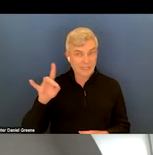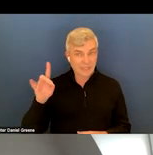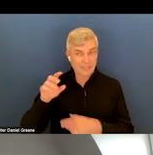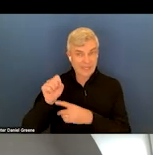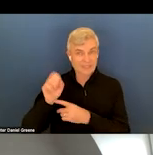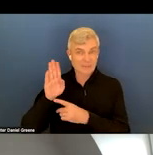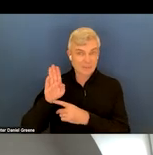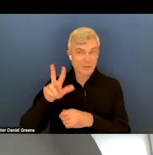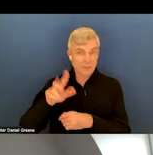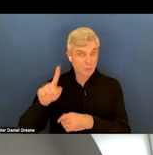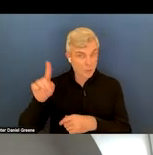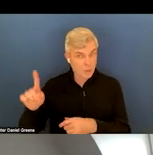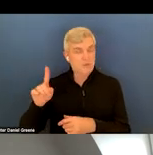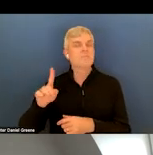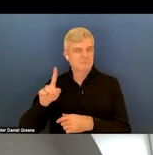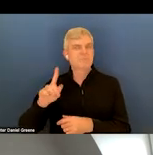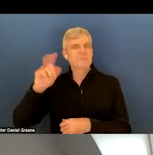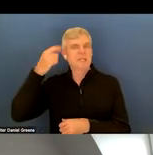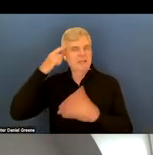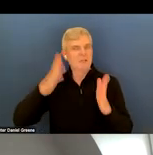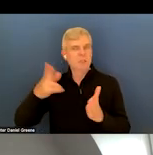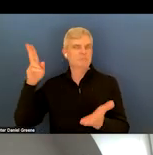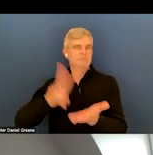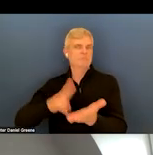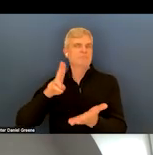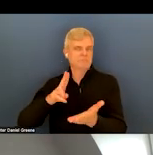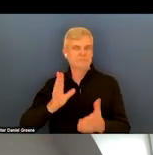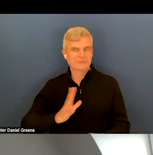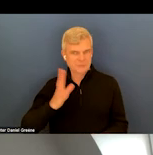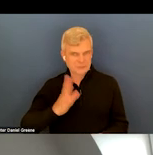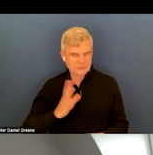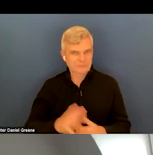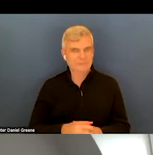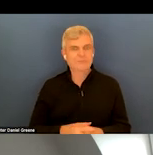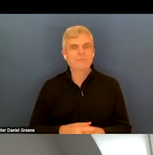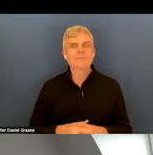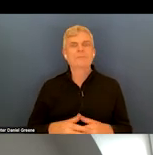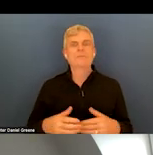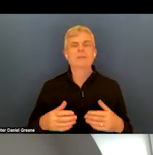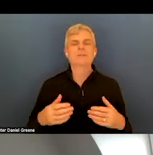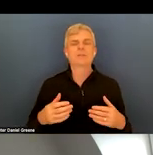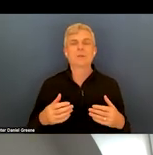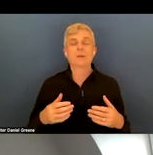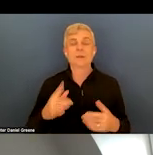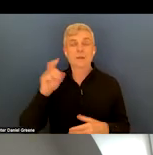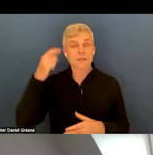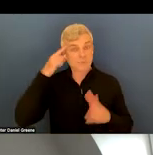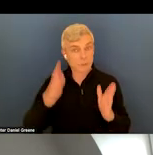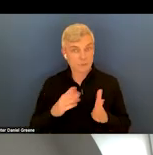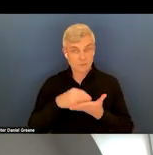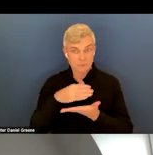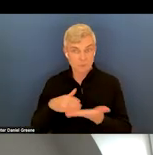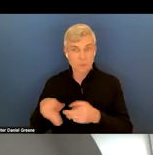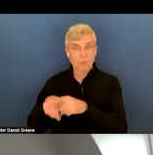officially been signed by the governor. So kind of to go along with that, the governor's budget also passed a few weeks ago, which